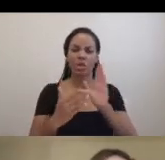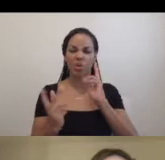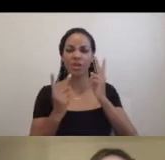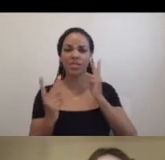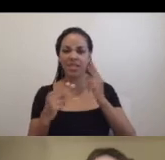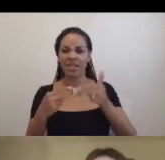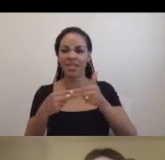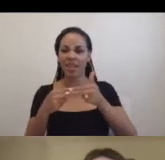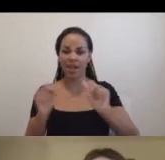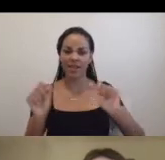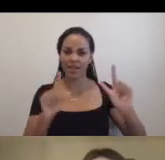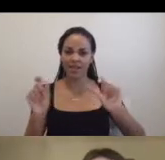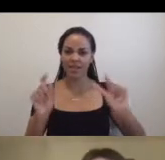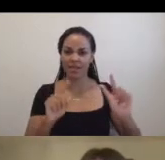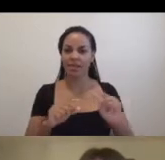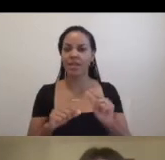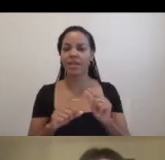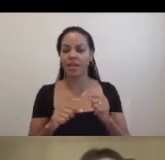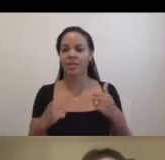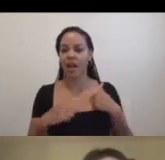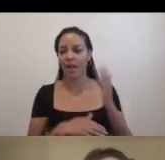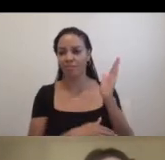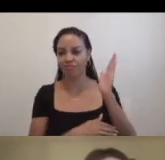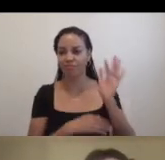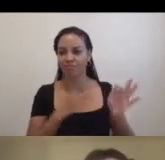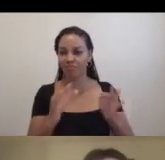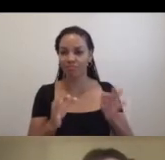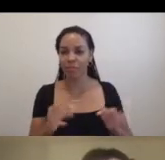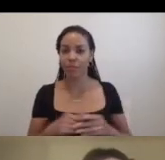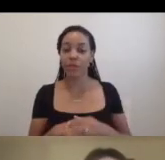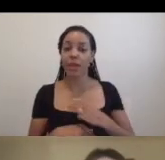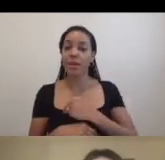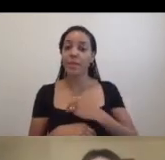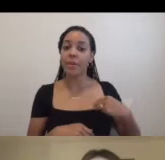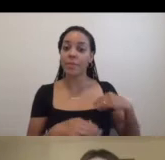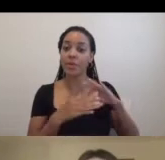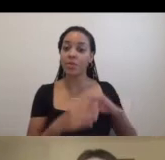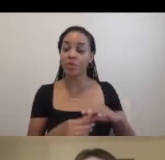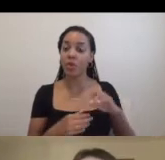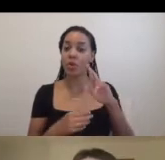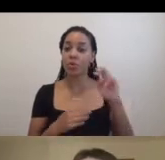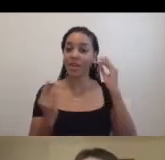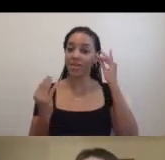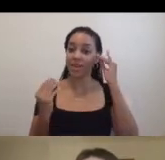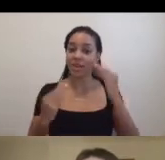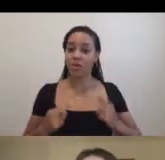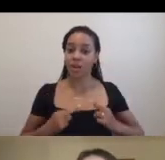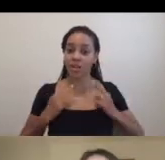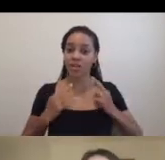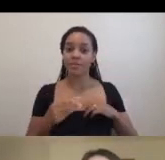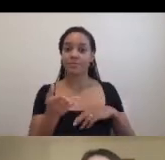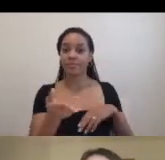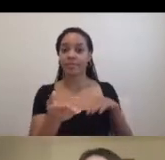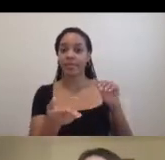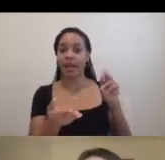we'll play as my talk goes on. The members of Rethinking Residencies are Abrams Art Center, Eyebeam,